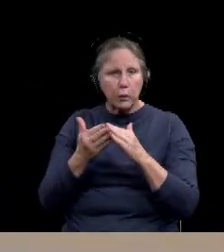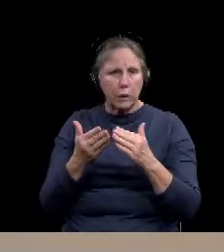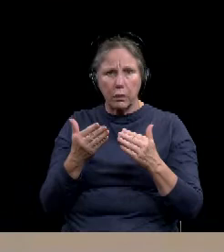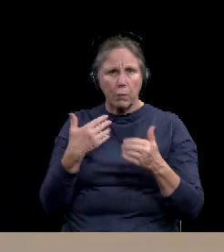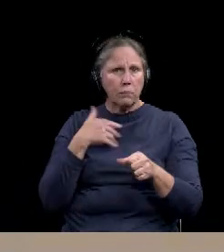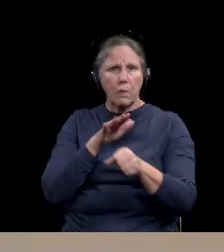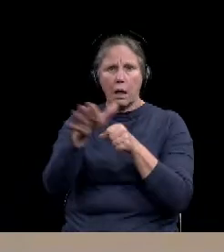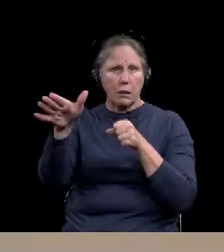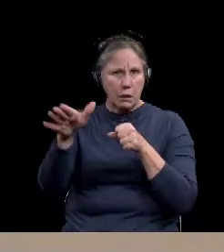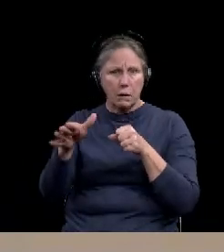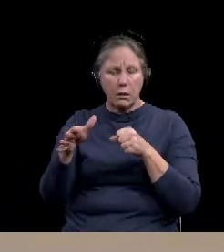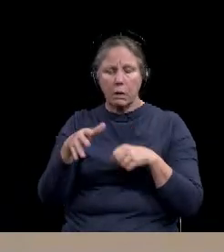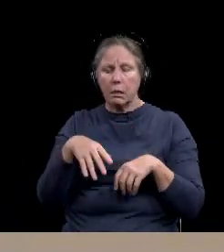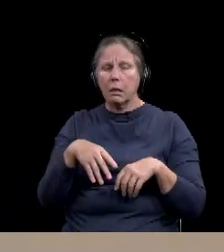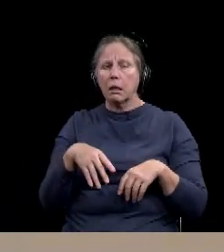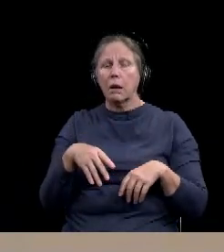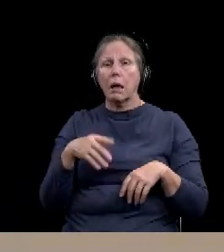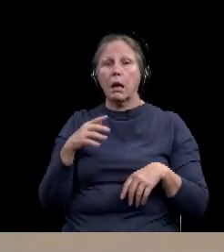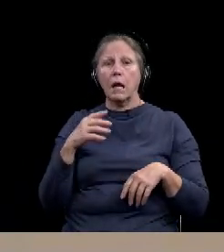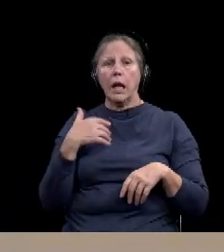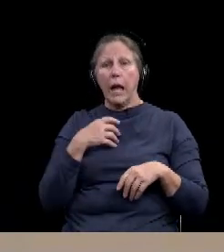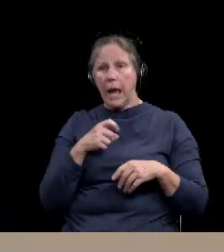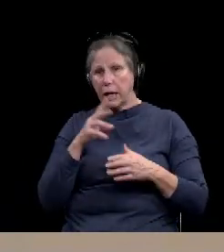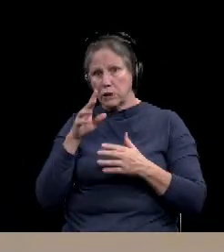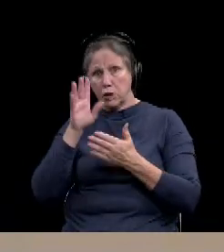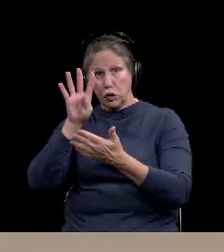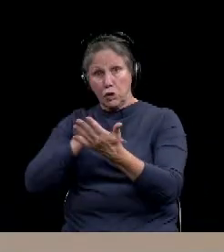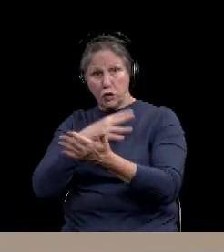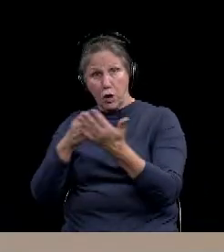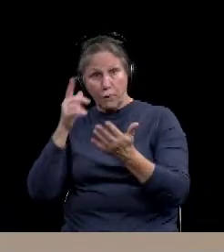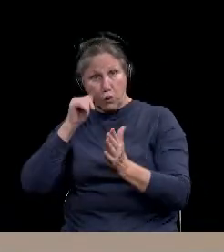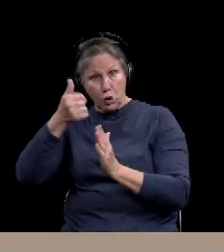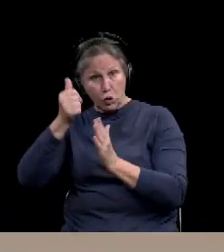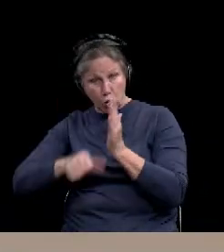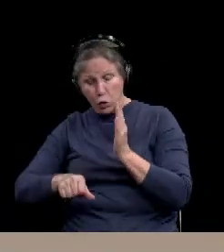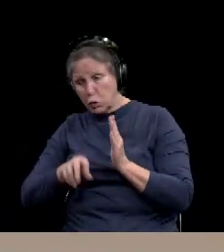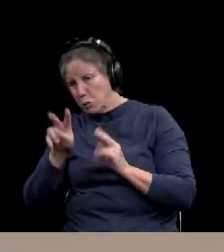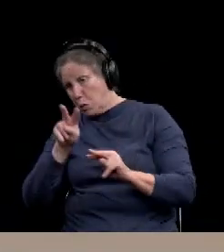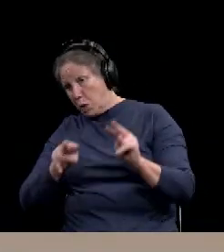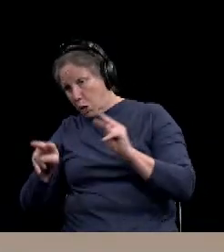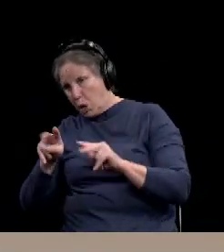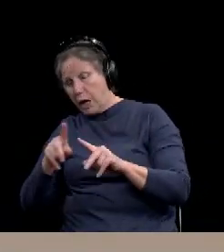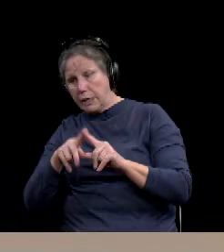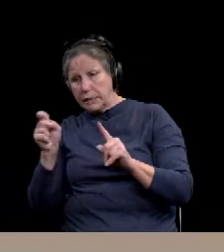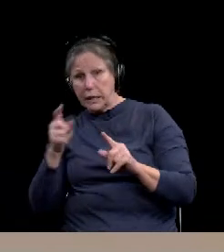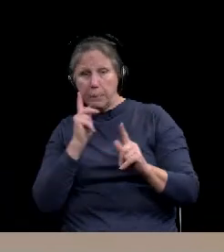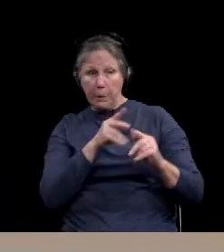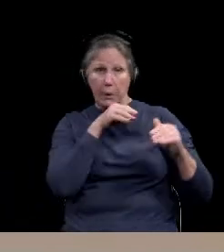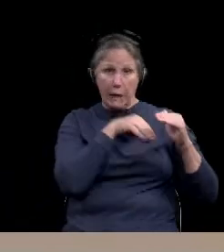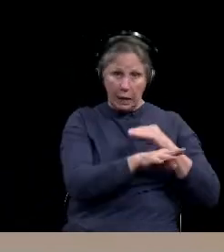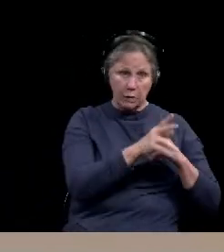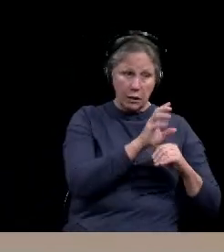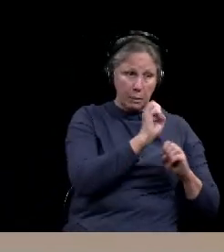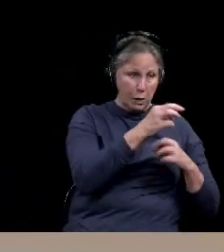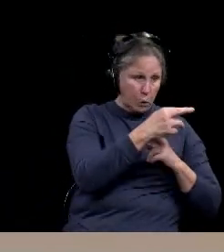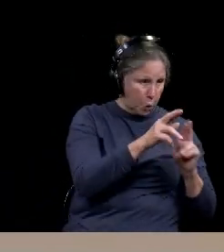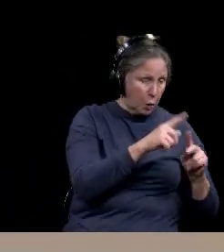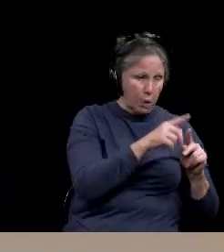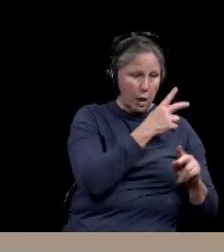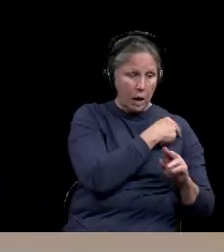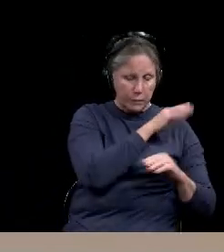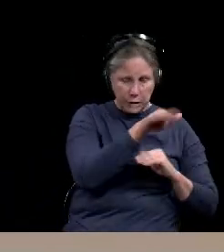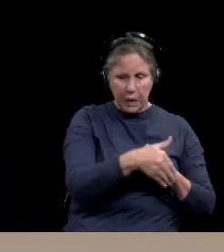Um, as we look at our ongoing surgical needs and, um, look at the admissions in the house, there have been times that